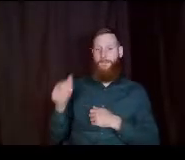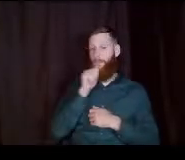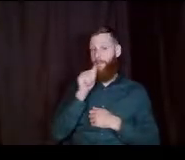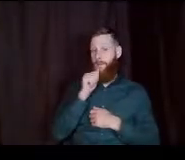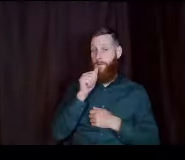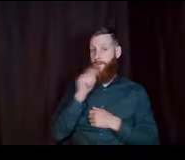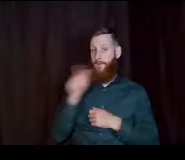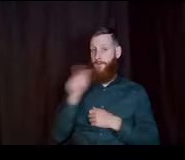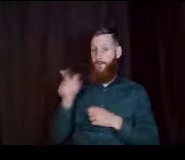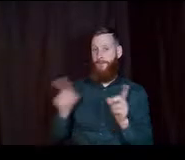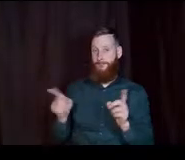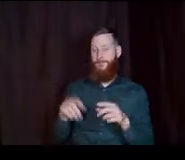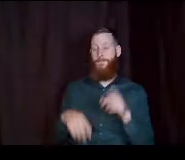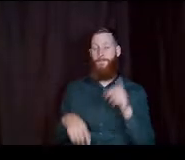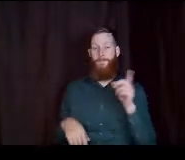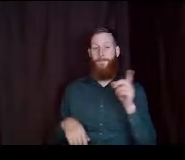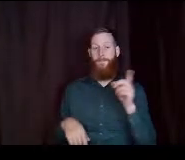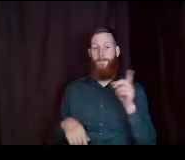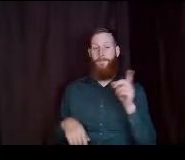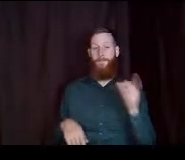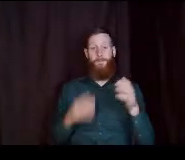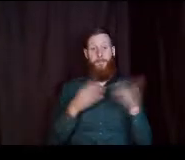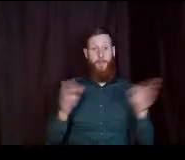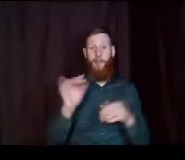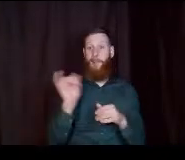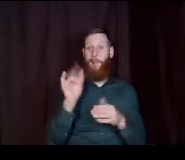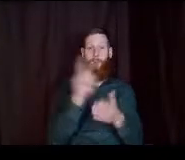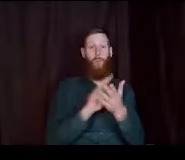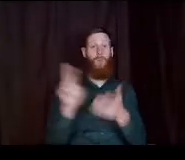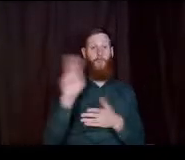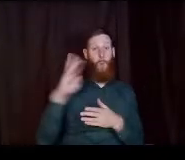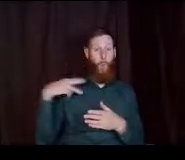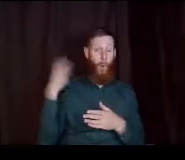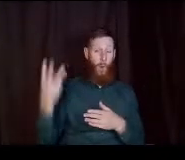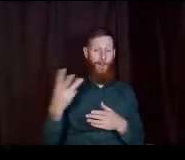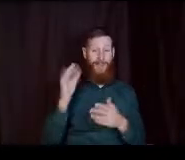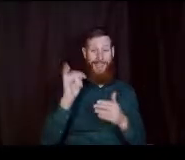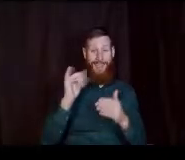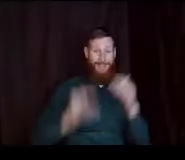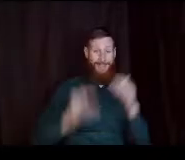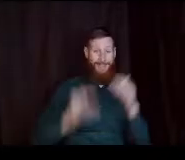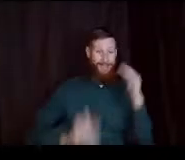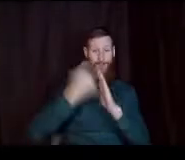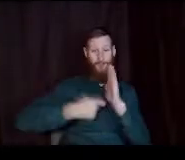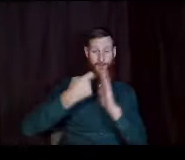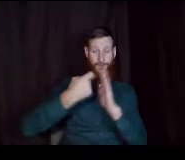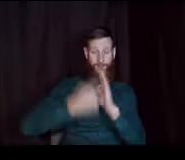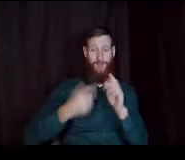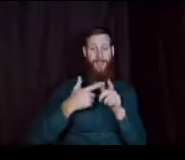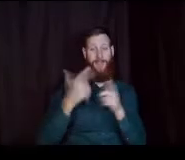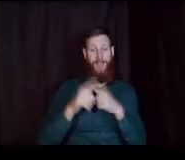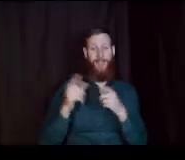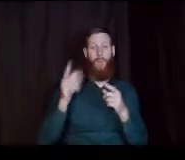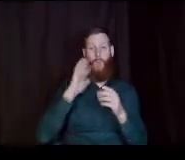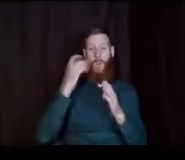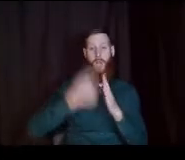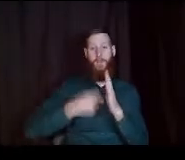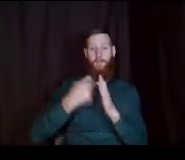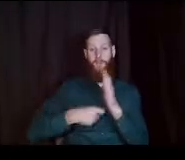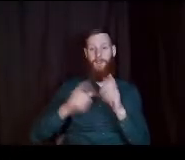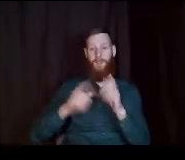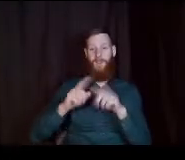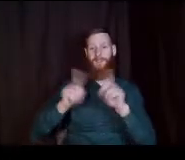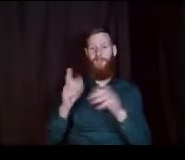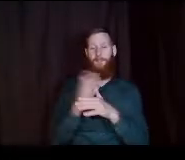university of washington and then you will apply for scholarships to cover the difference between public and private tuition rates it's also going to